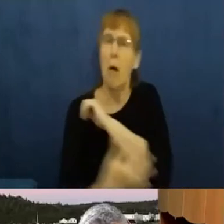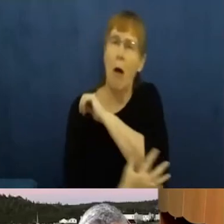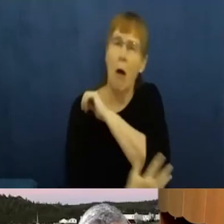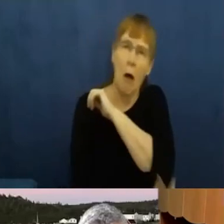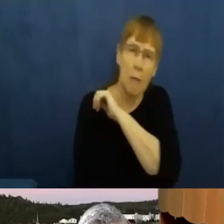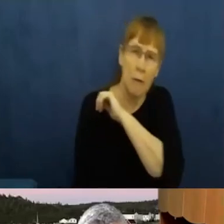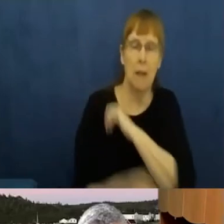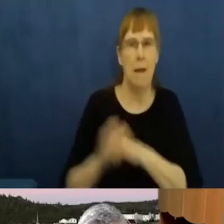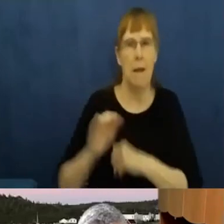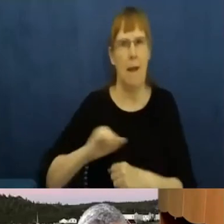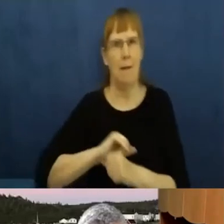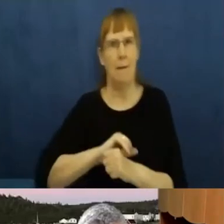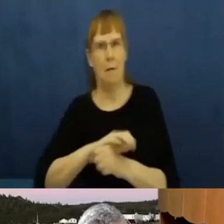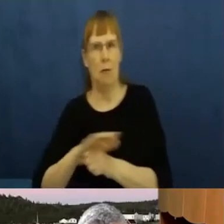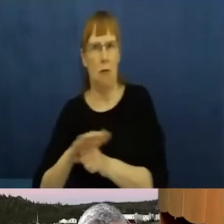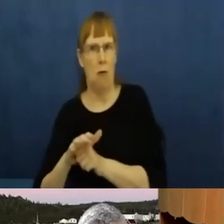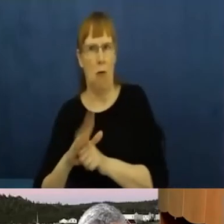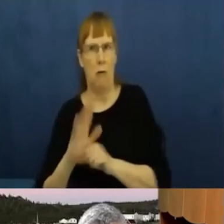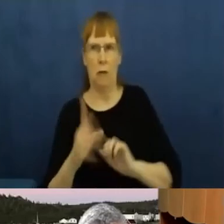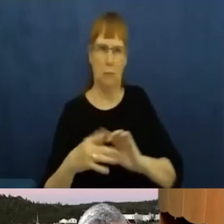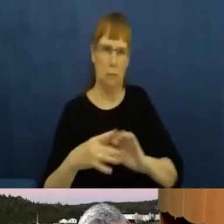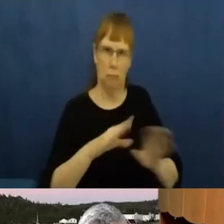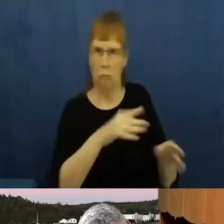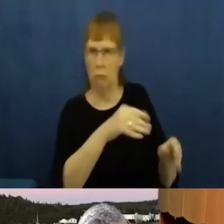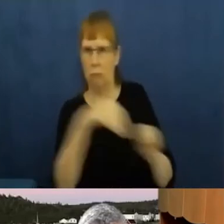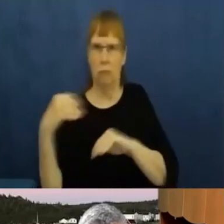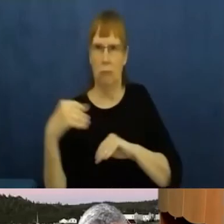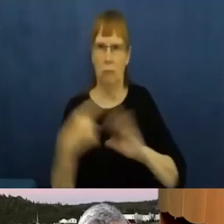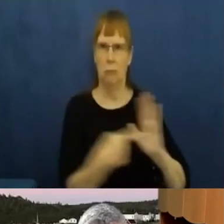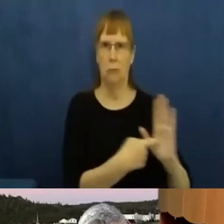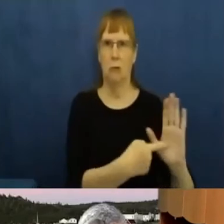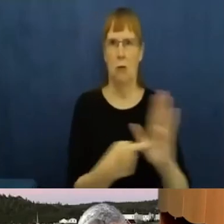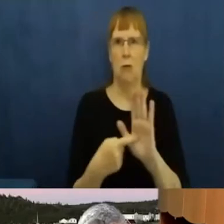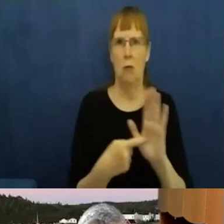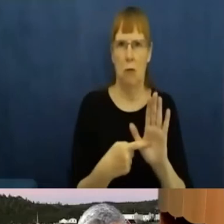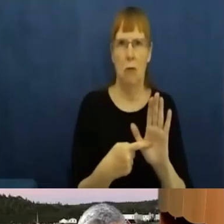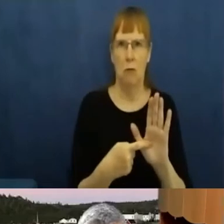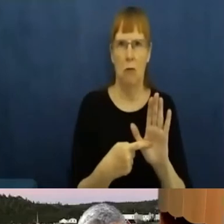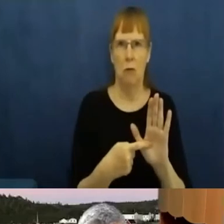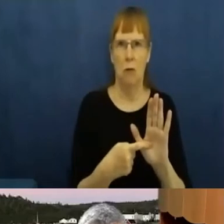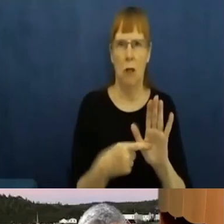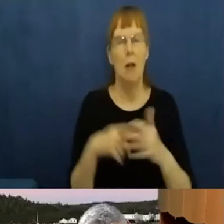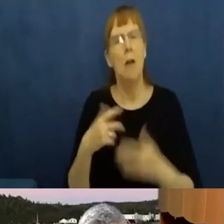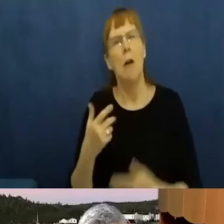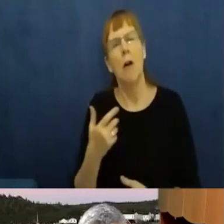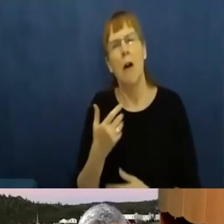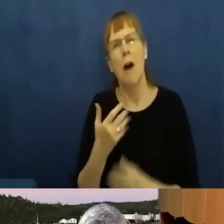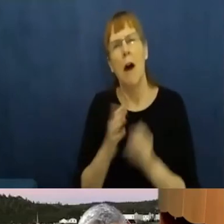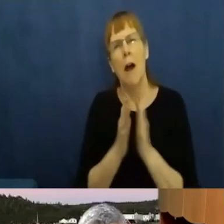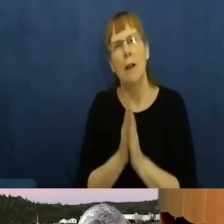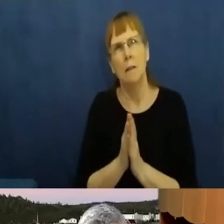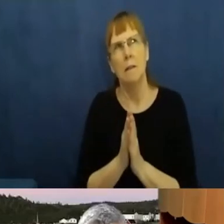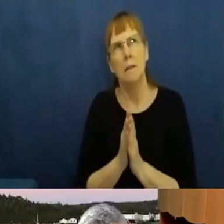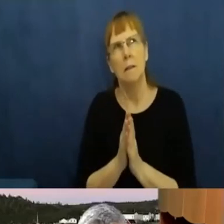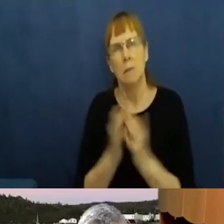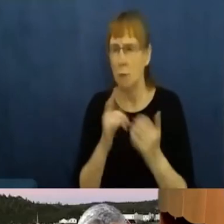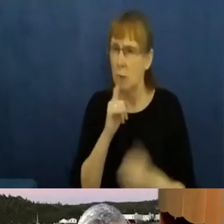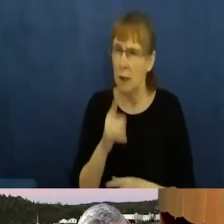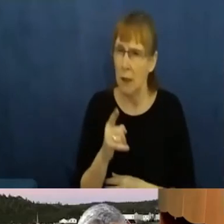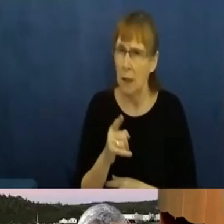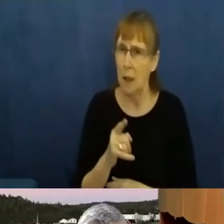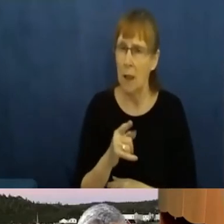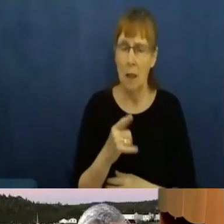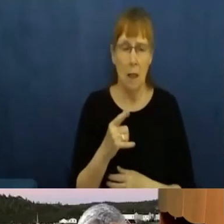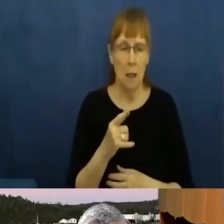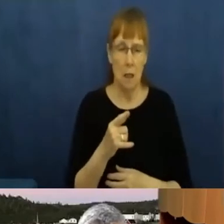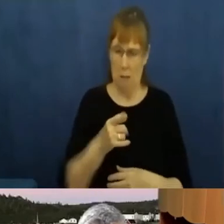my mind, asked the question, who is it and what do we actually value? What